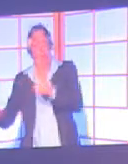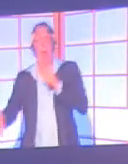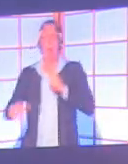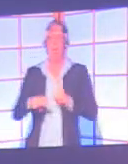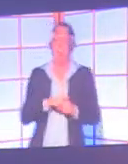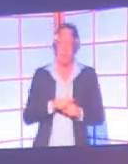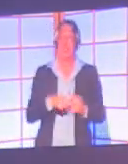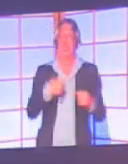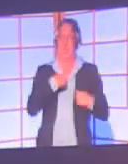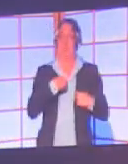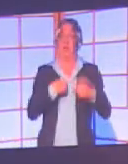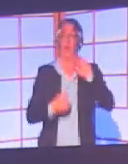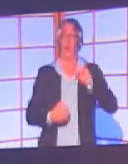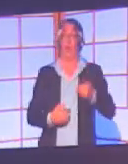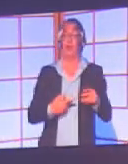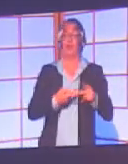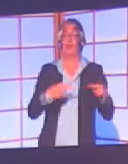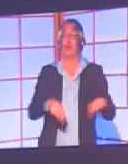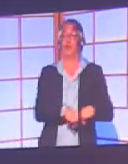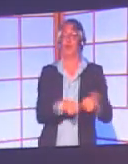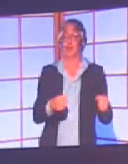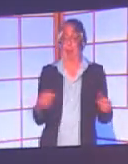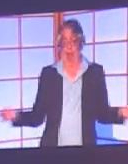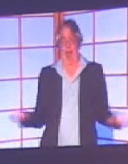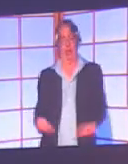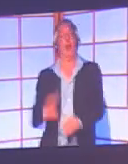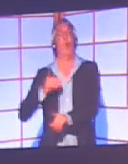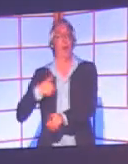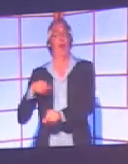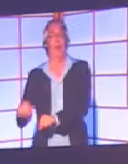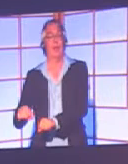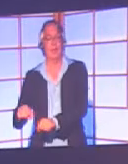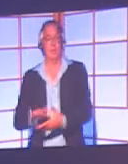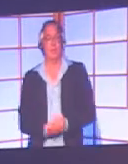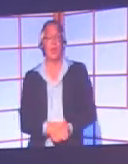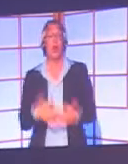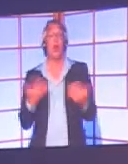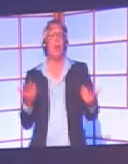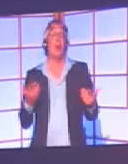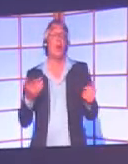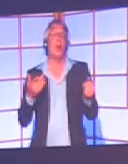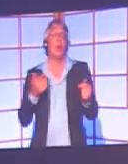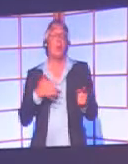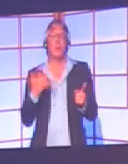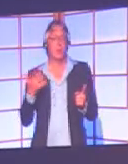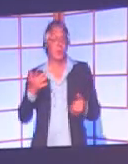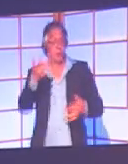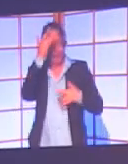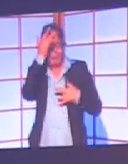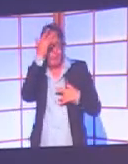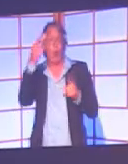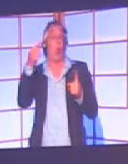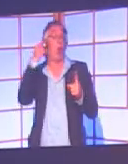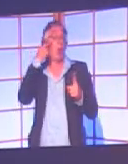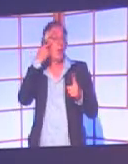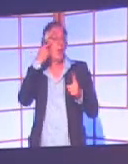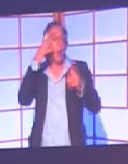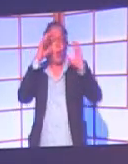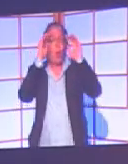Colour blindness can also be caused by eye injuries, diabetes, pressure to the optic nerve,